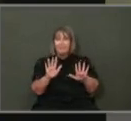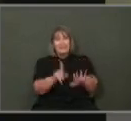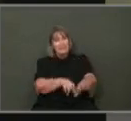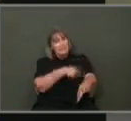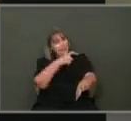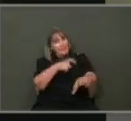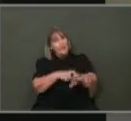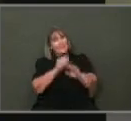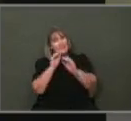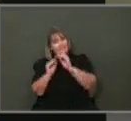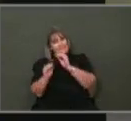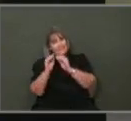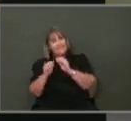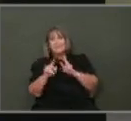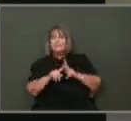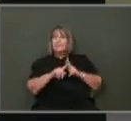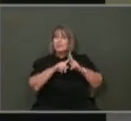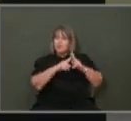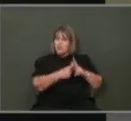But we've got to start somewhere.